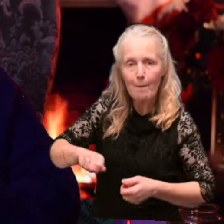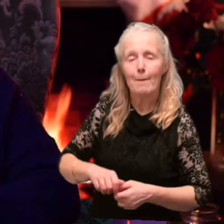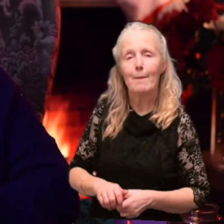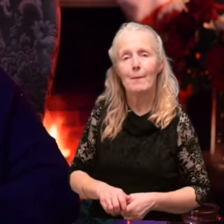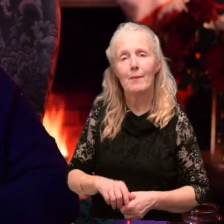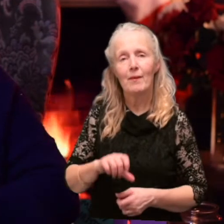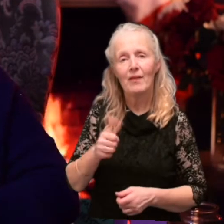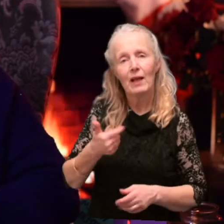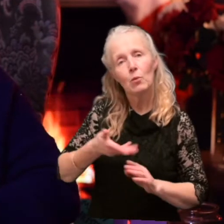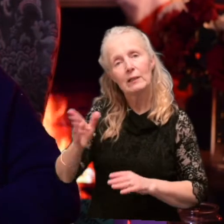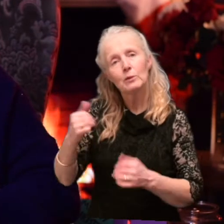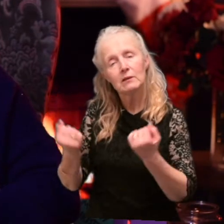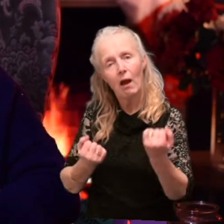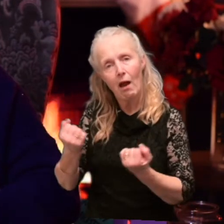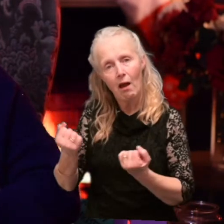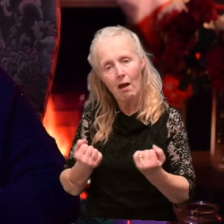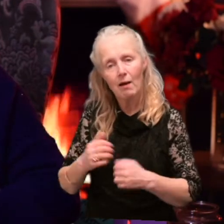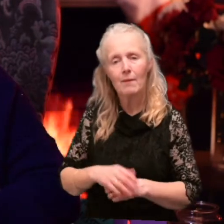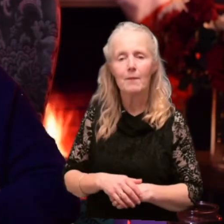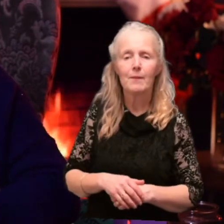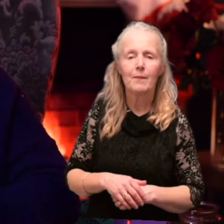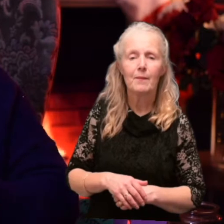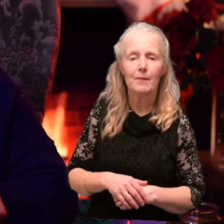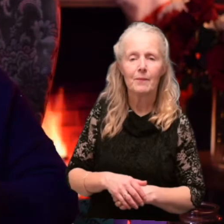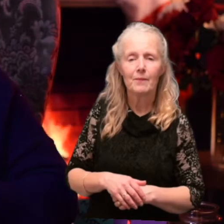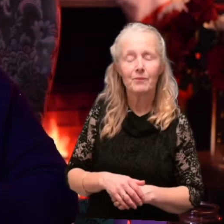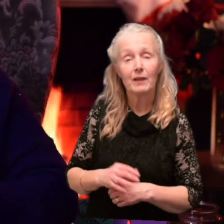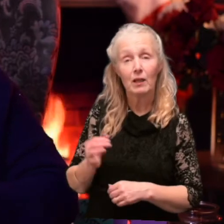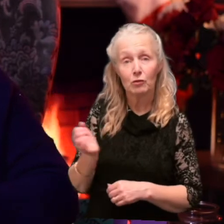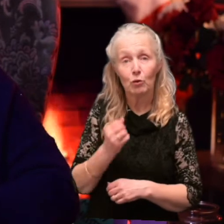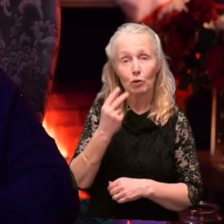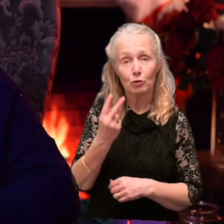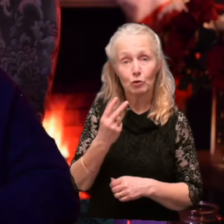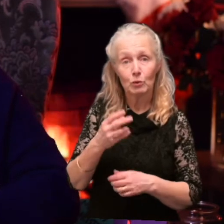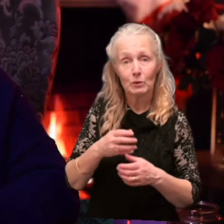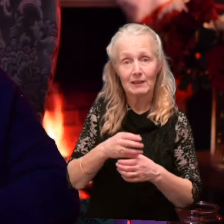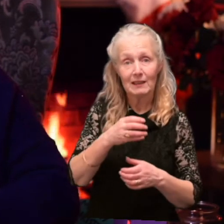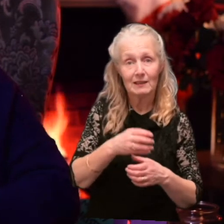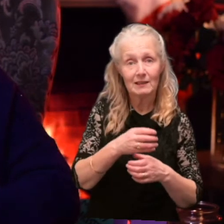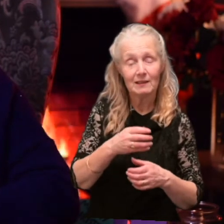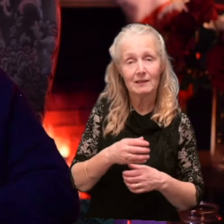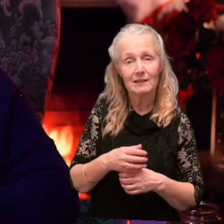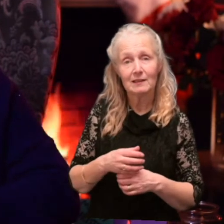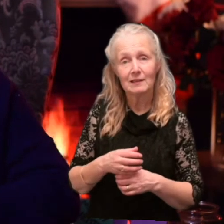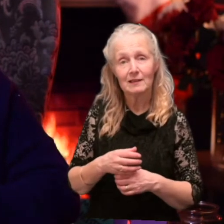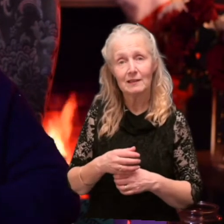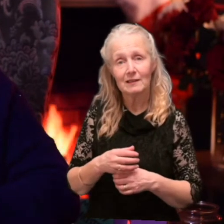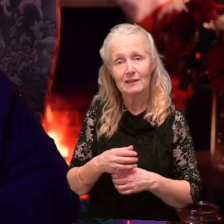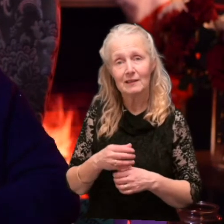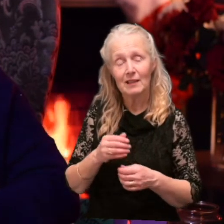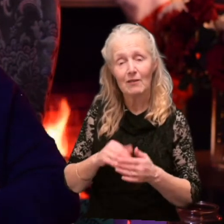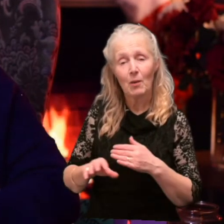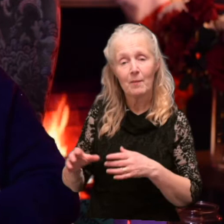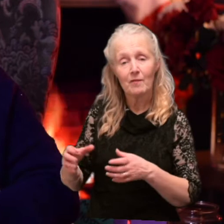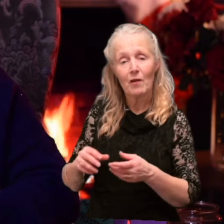And then he went over to his car and he took two tins of Fosters off the passenger seat and gave them to